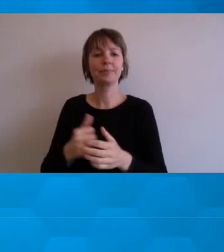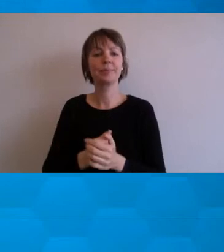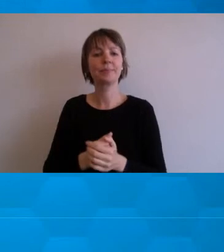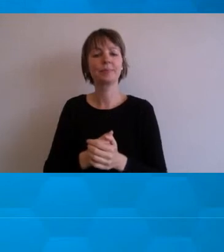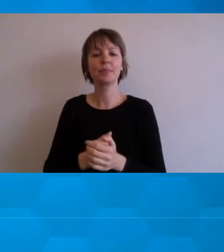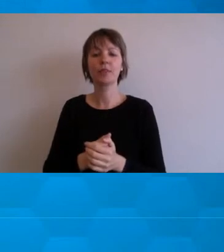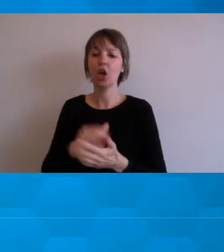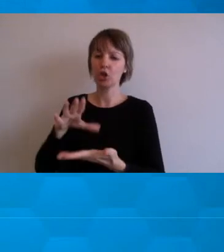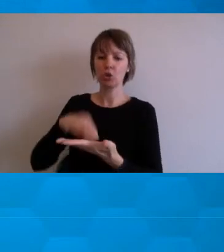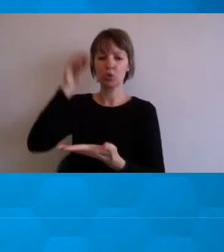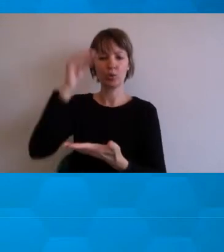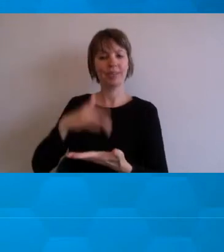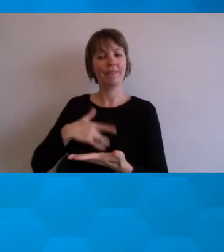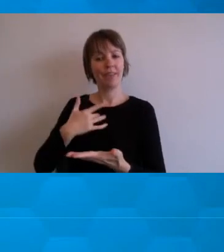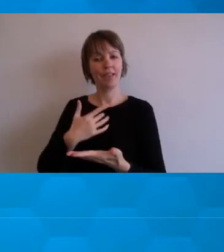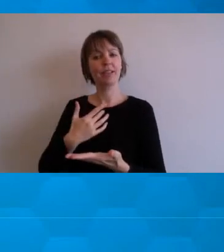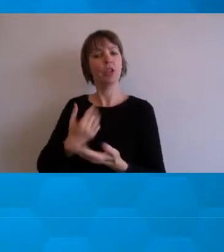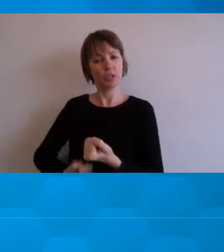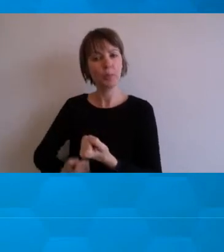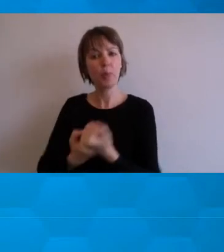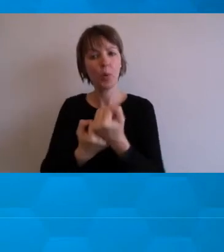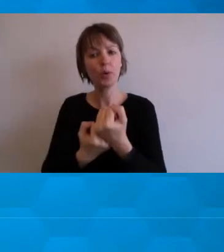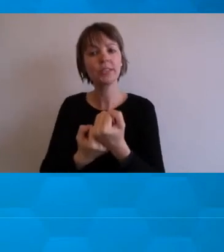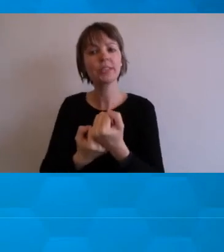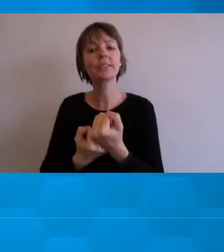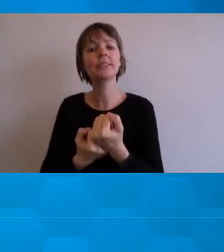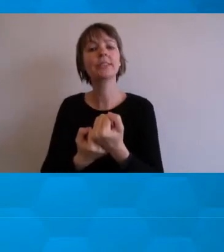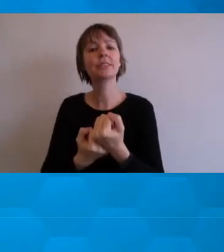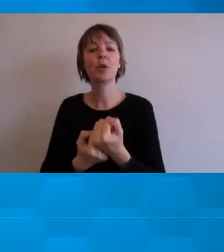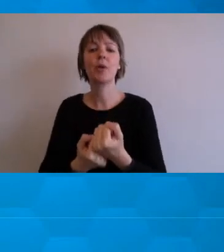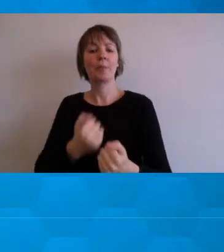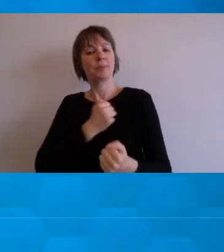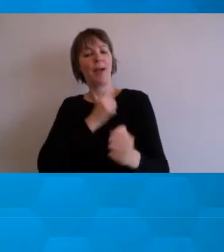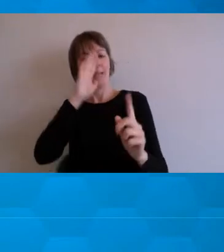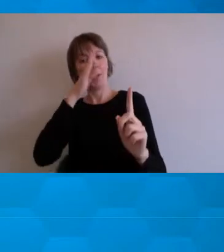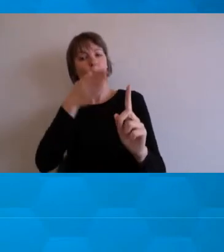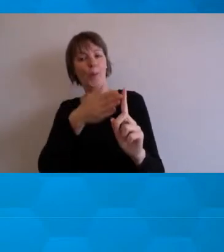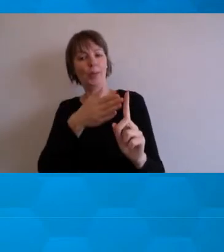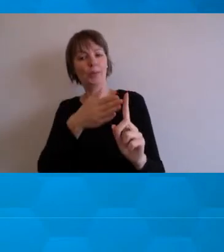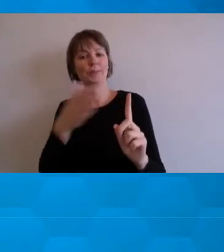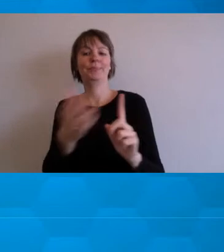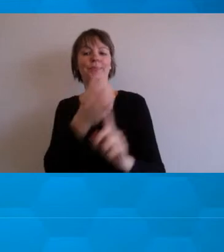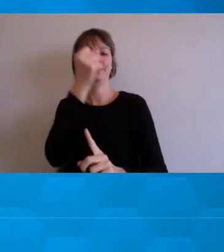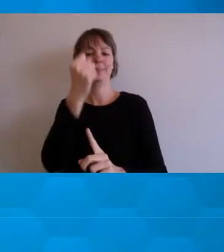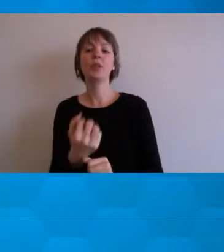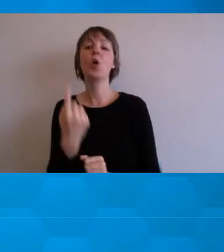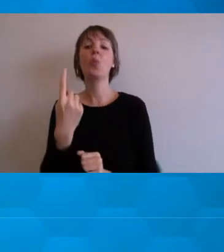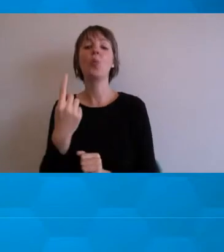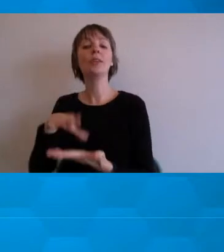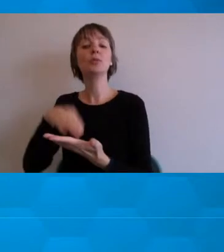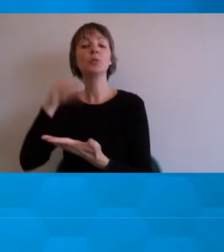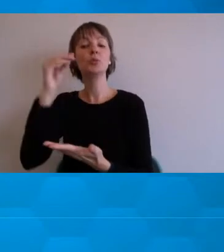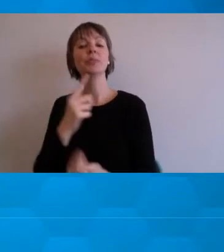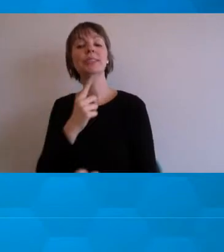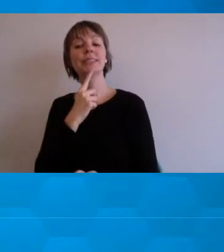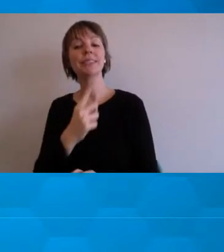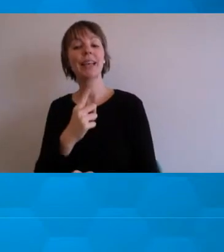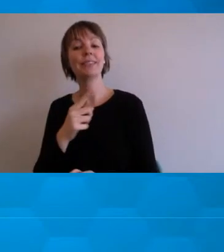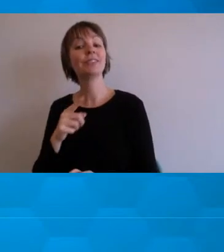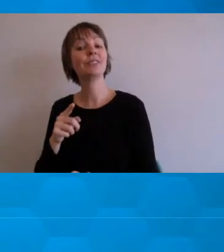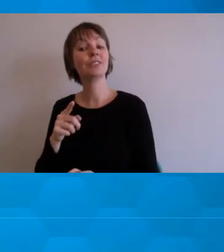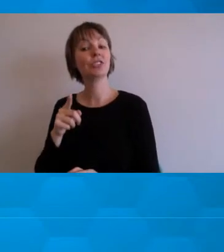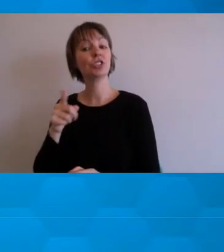supported. That's really my goal and to end on there's one comment from a student who indicated that that she